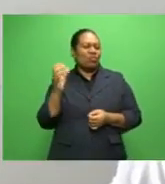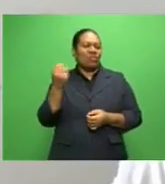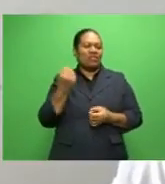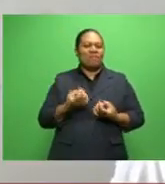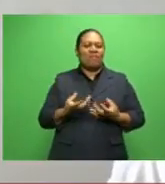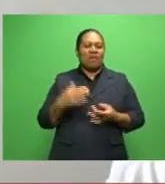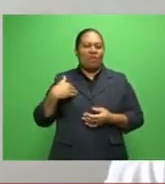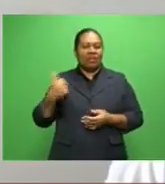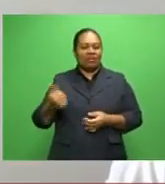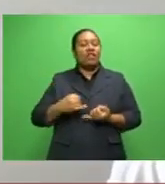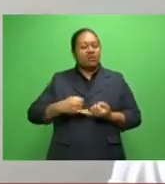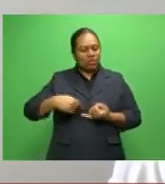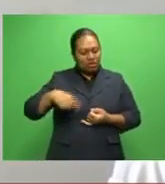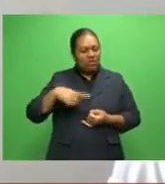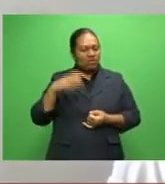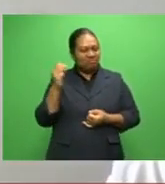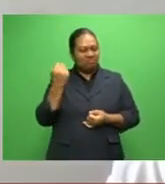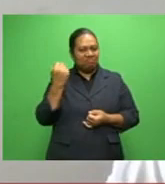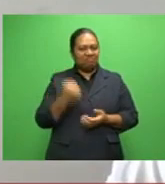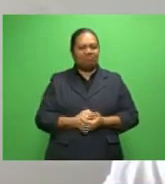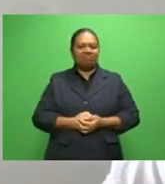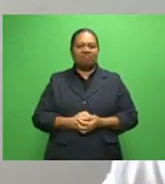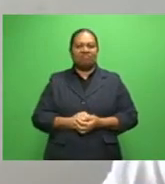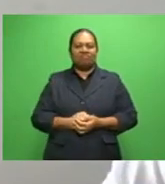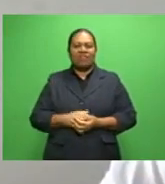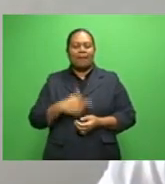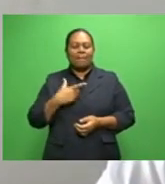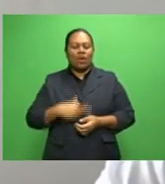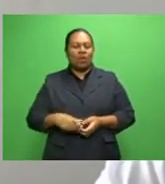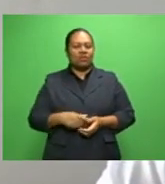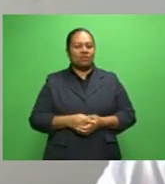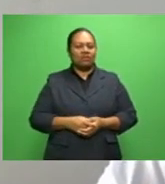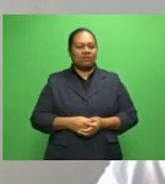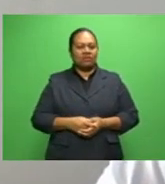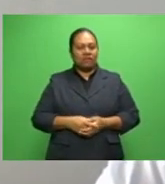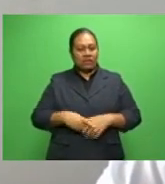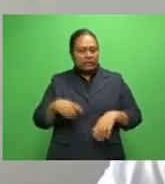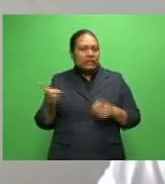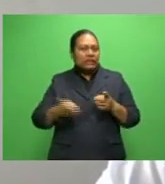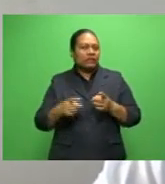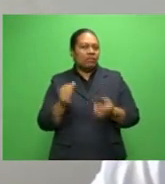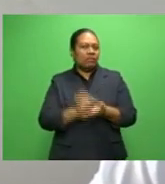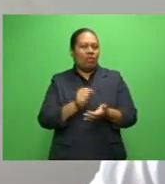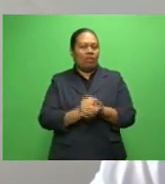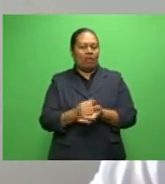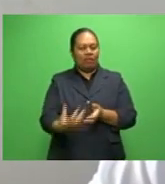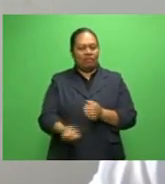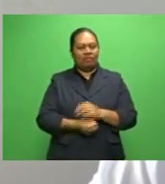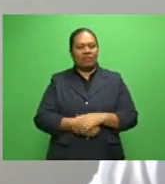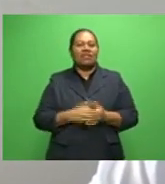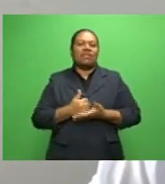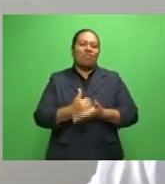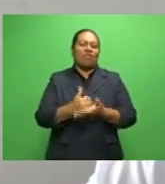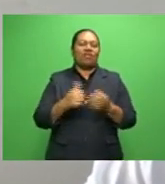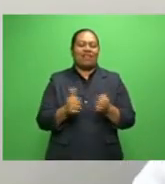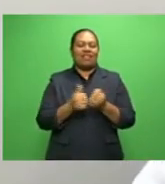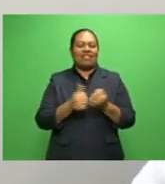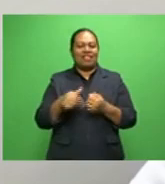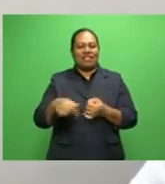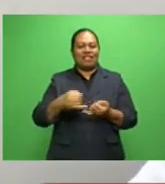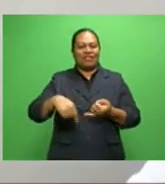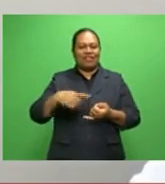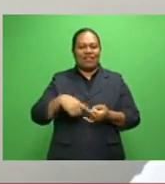SUVA team will win the games because they're very disciplined and a lot of support coming from SUVA.